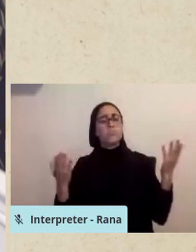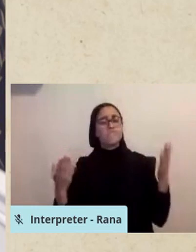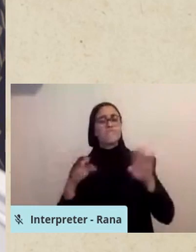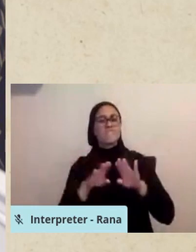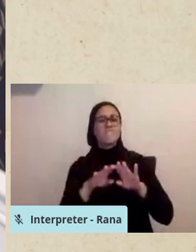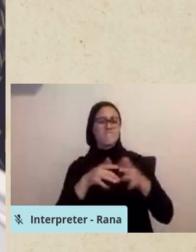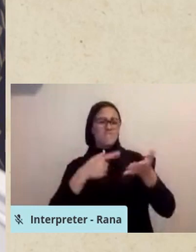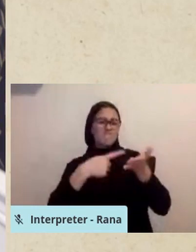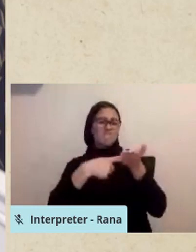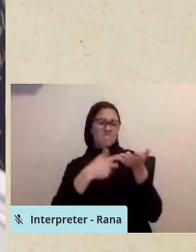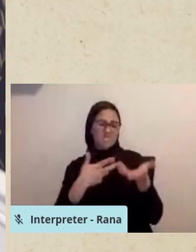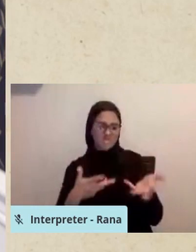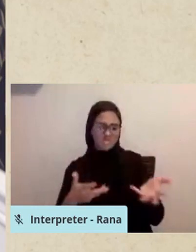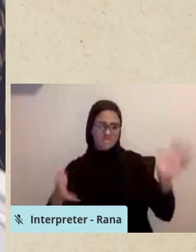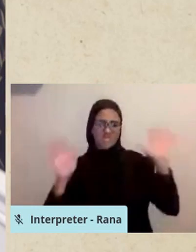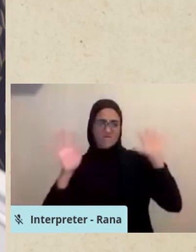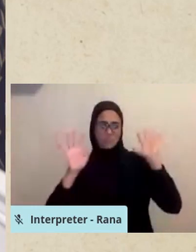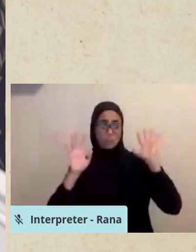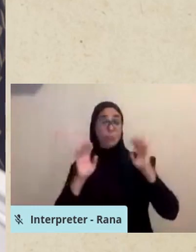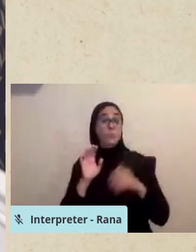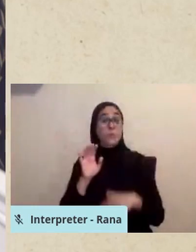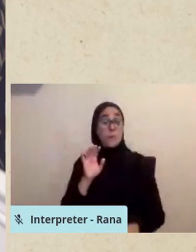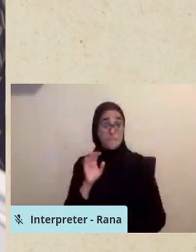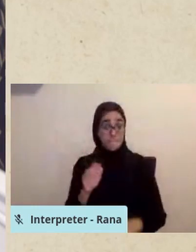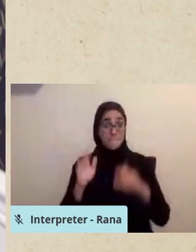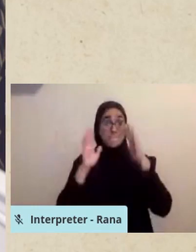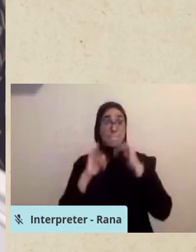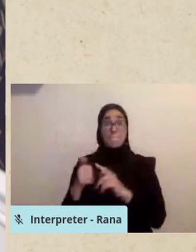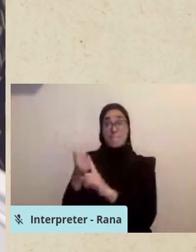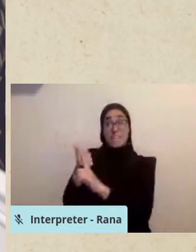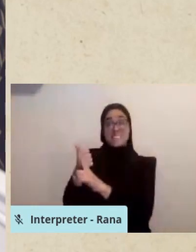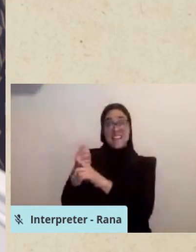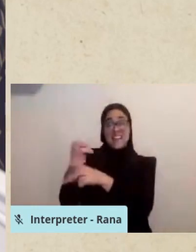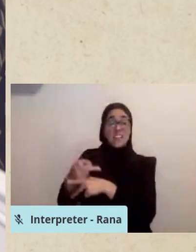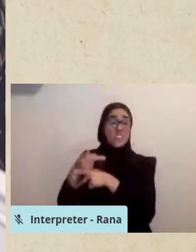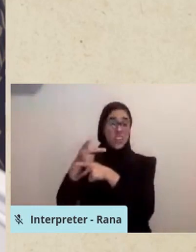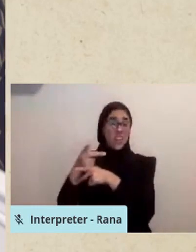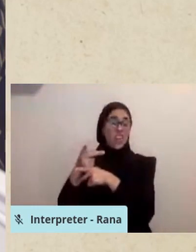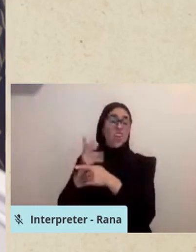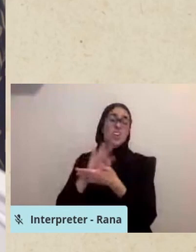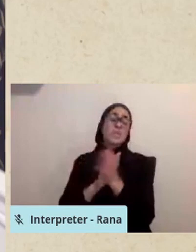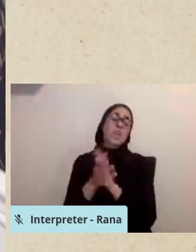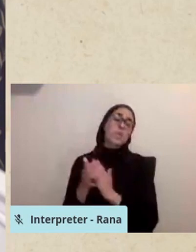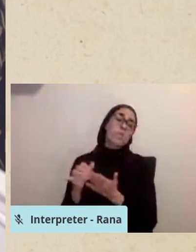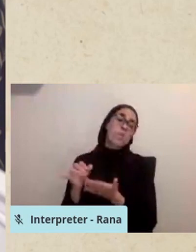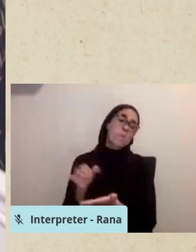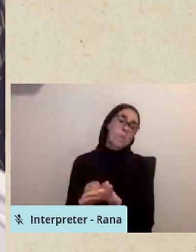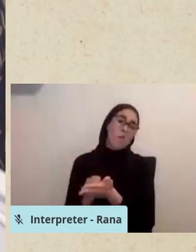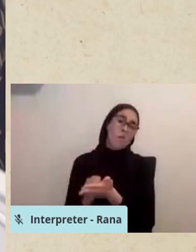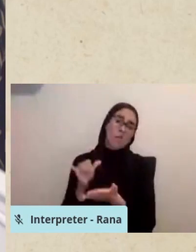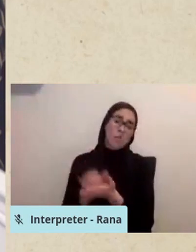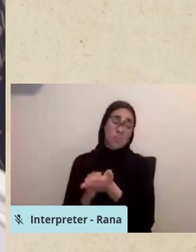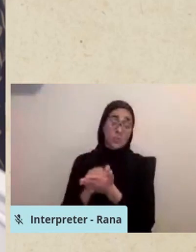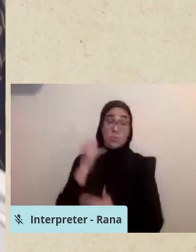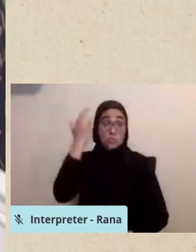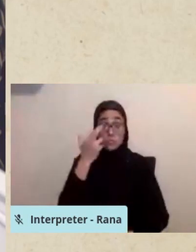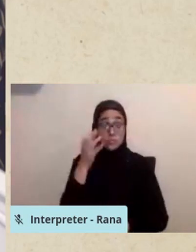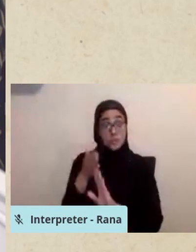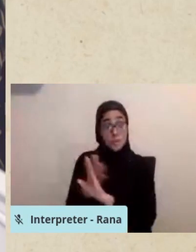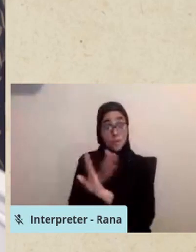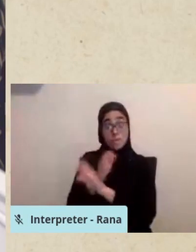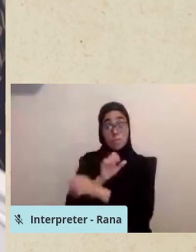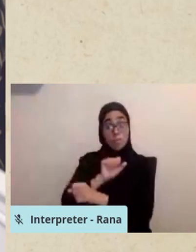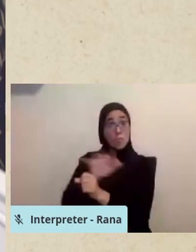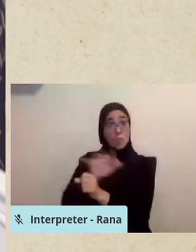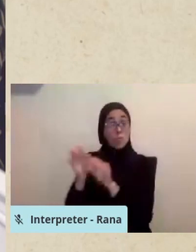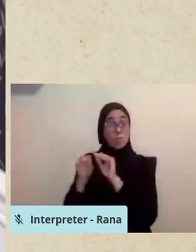Another is that active self-care became virtually impossible. Before the pandemic, nursing staff could plan their self